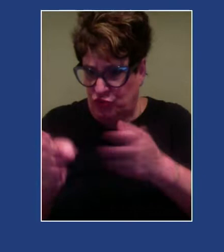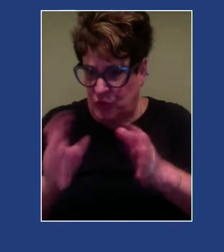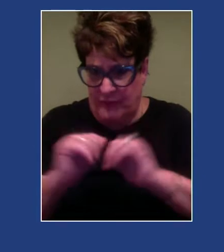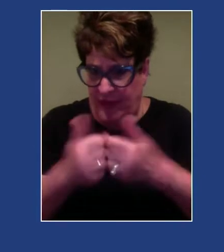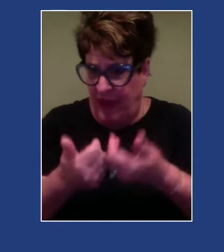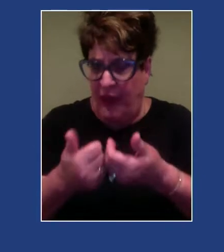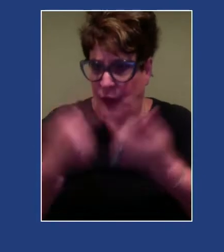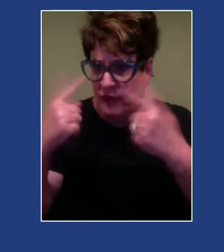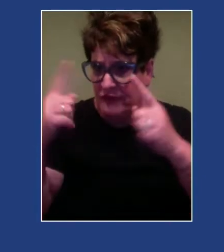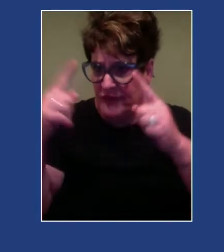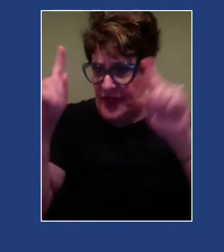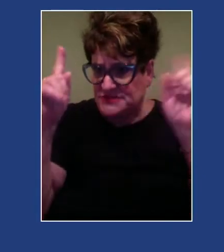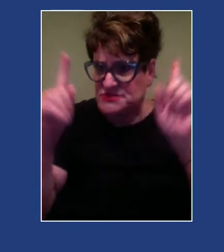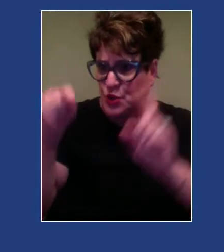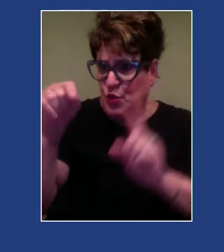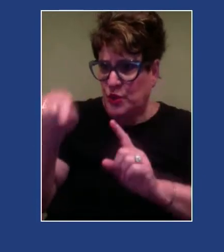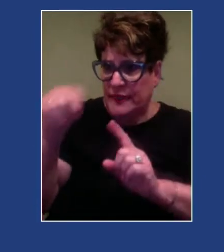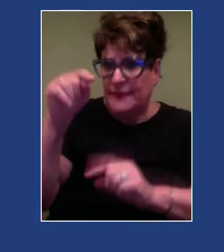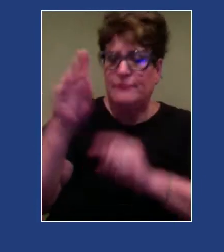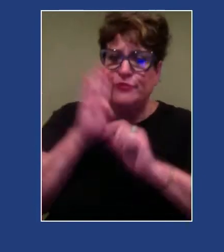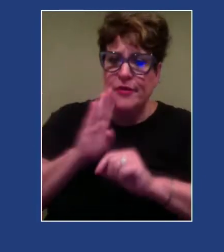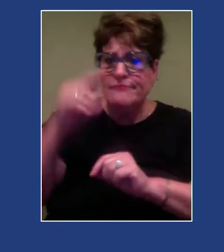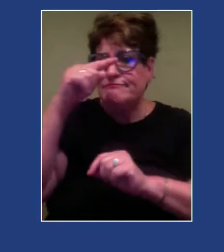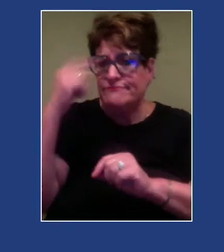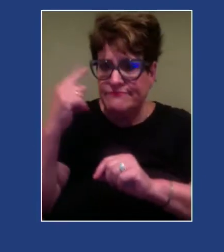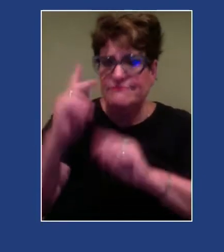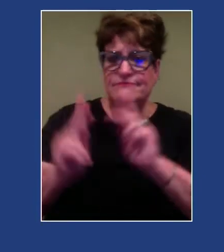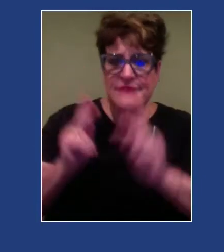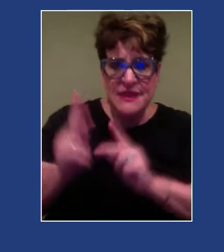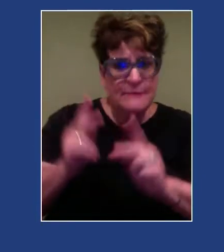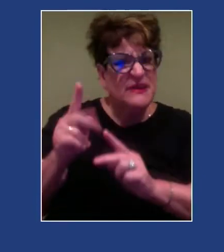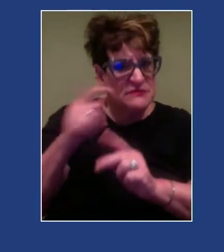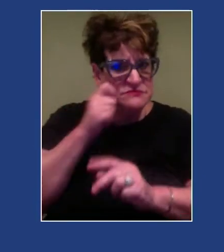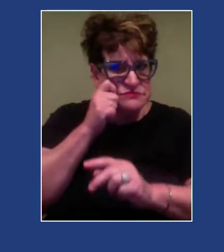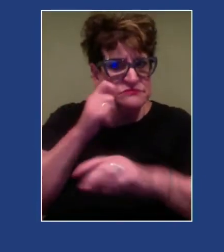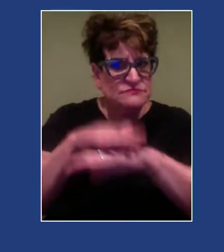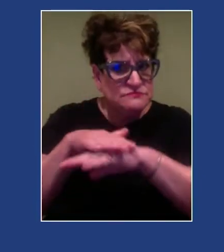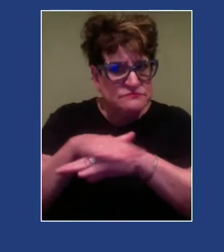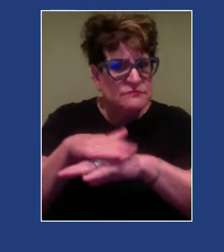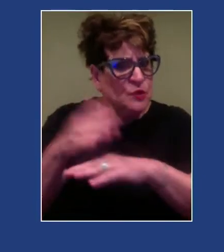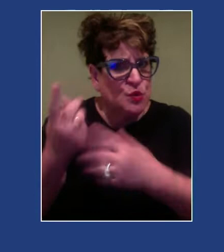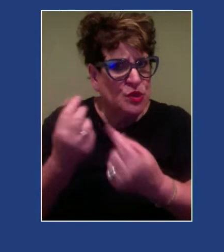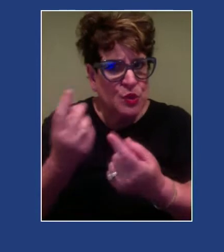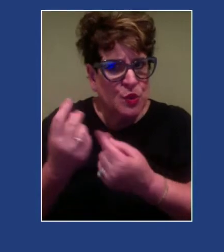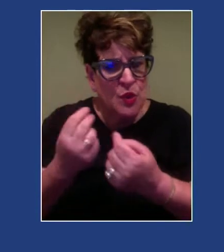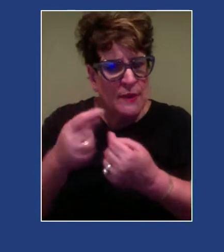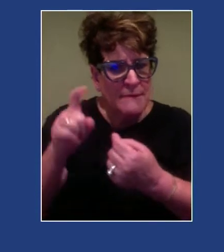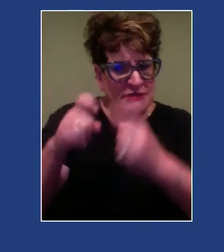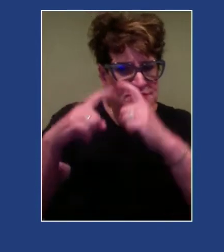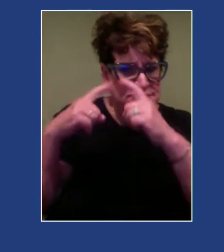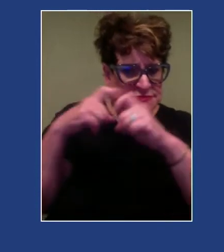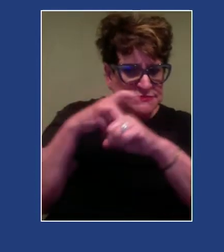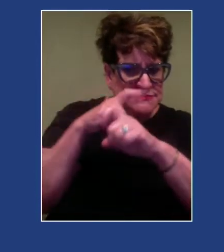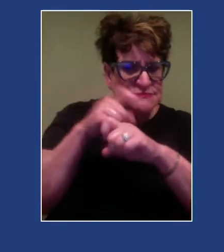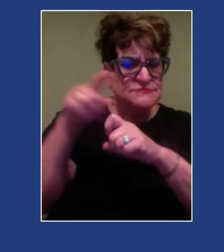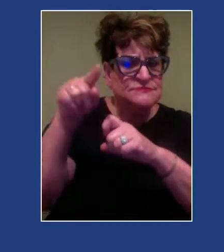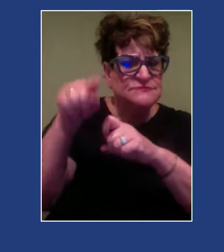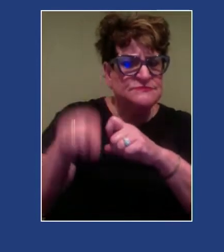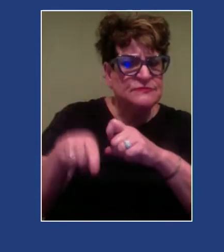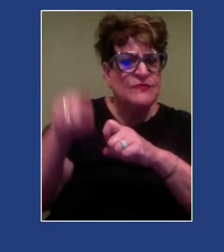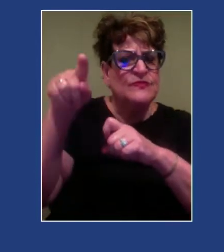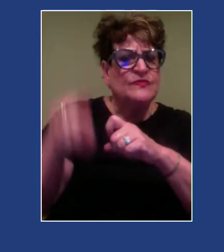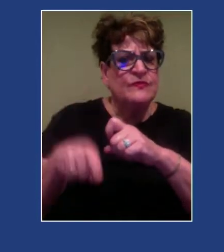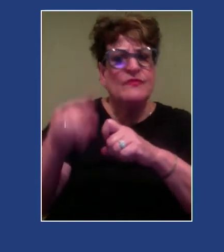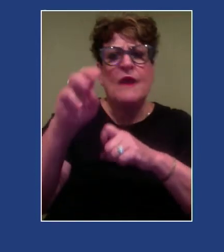black, indigenous, and people of color? We have to first understand the complexities of diversity and multiculturalism on the